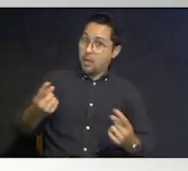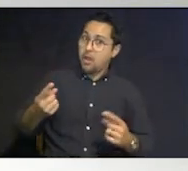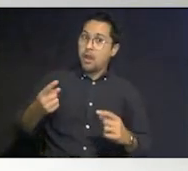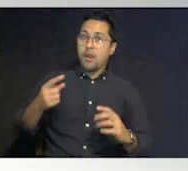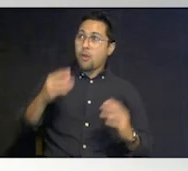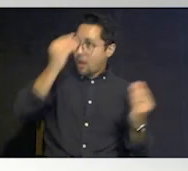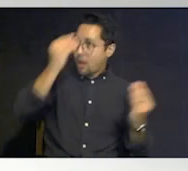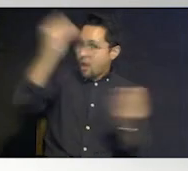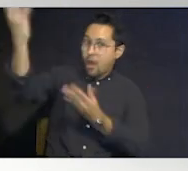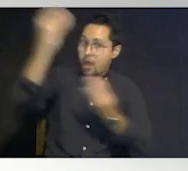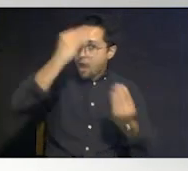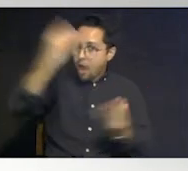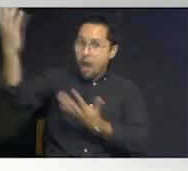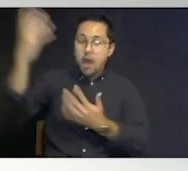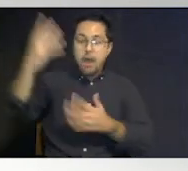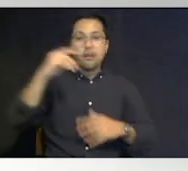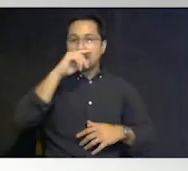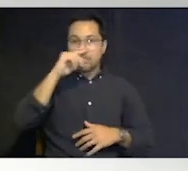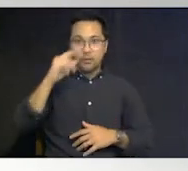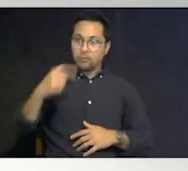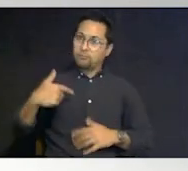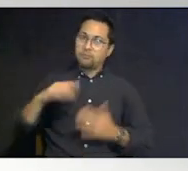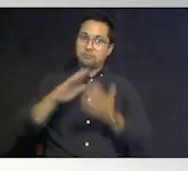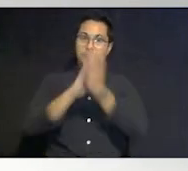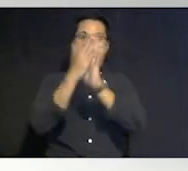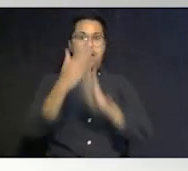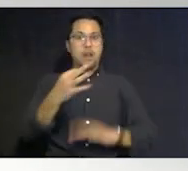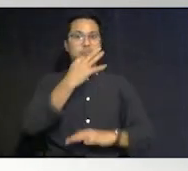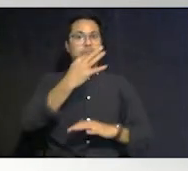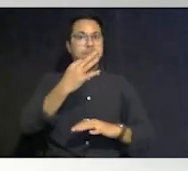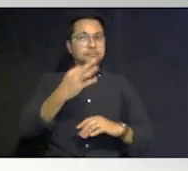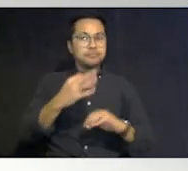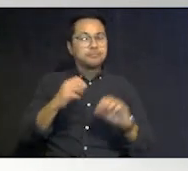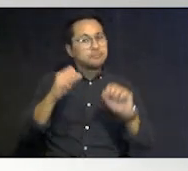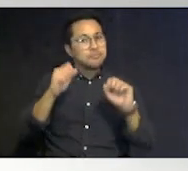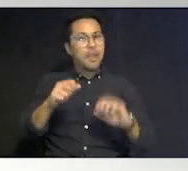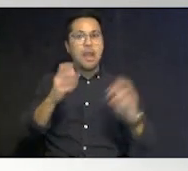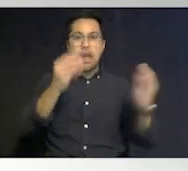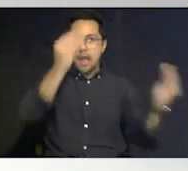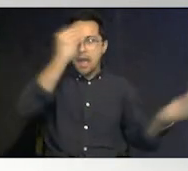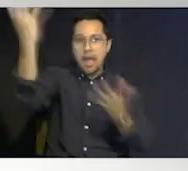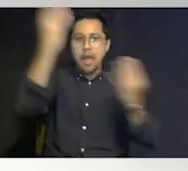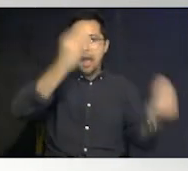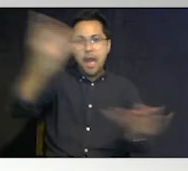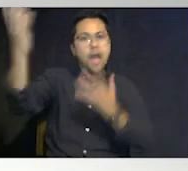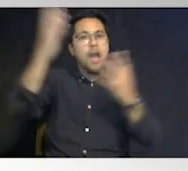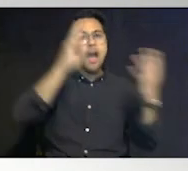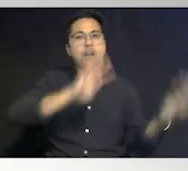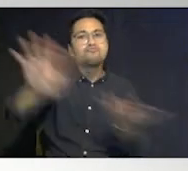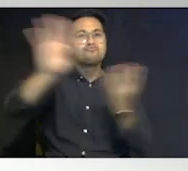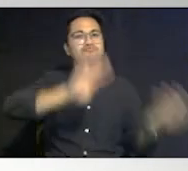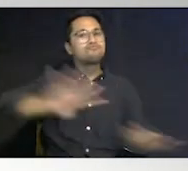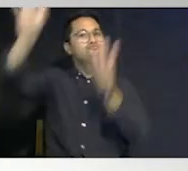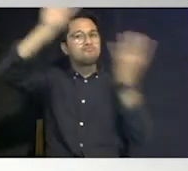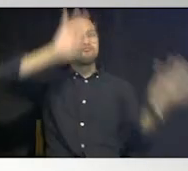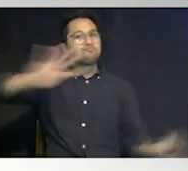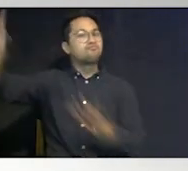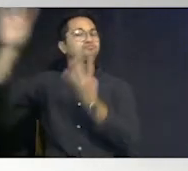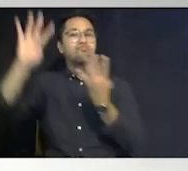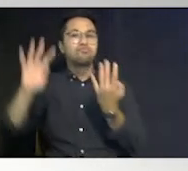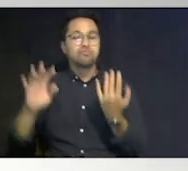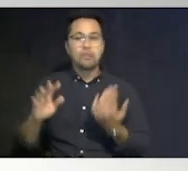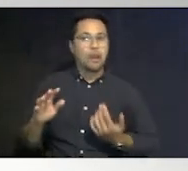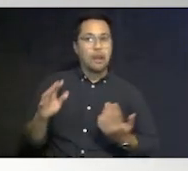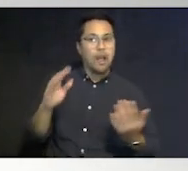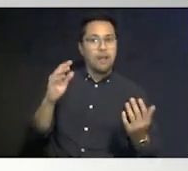must say where our our lines of communication we're able to triage problems and get answers back down to the